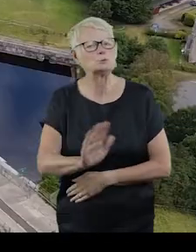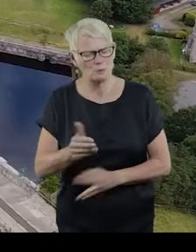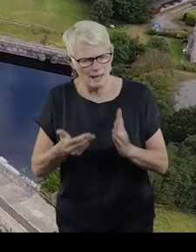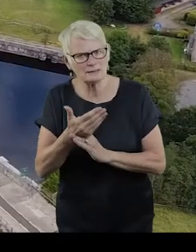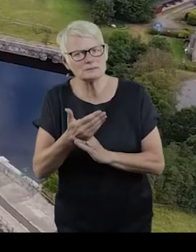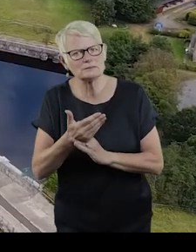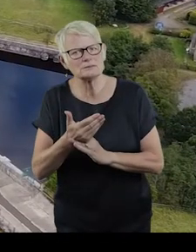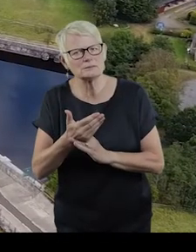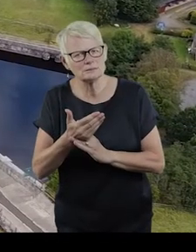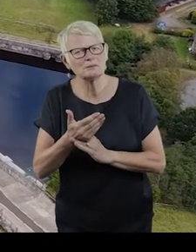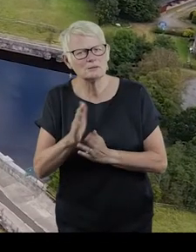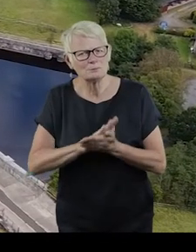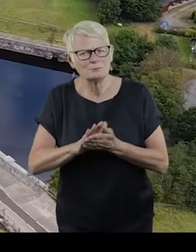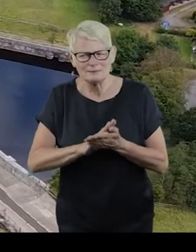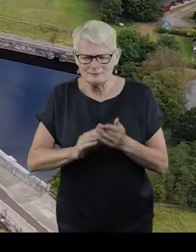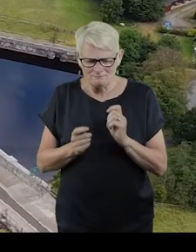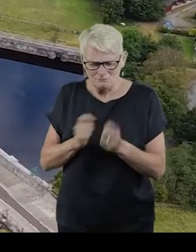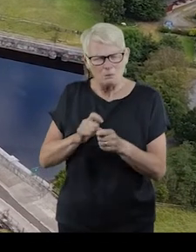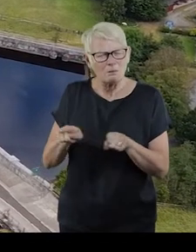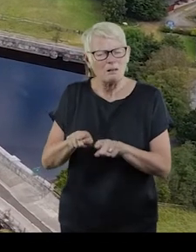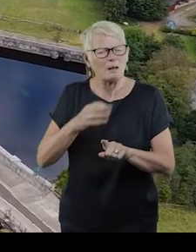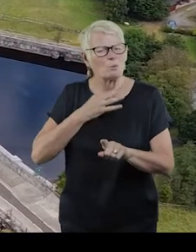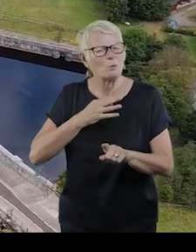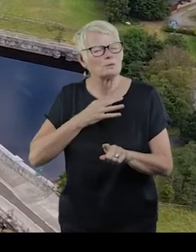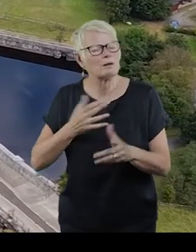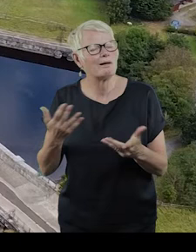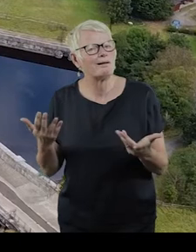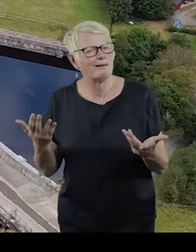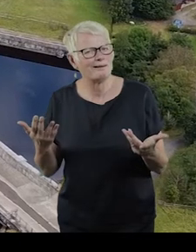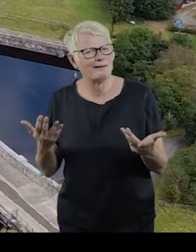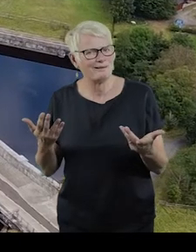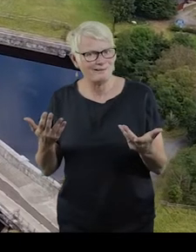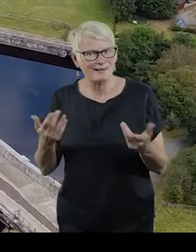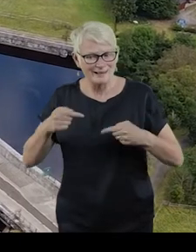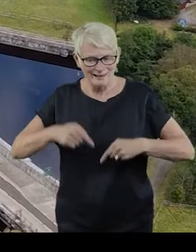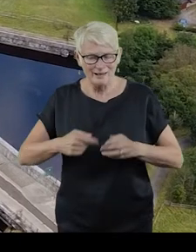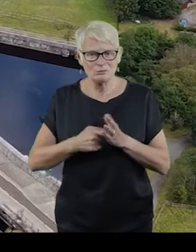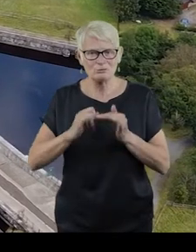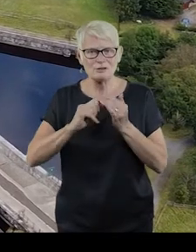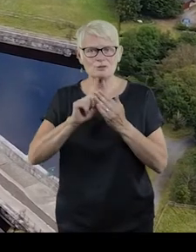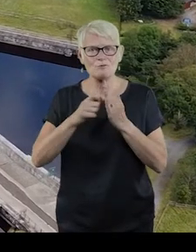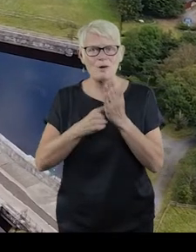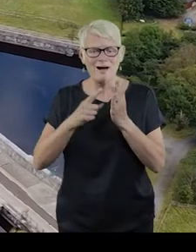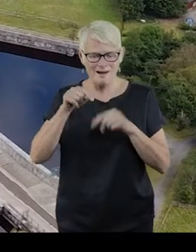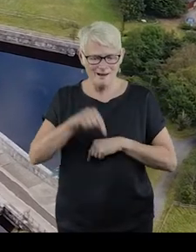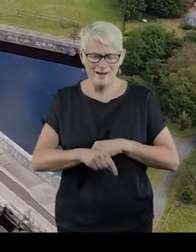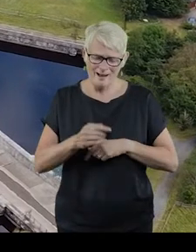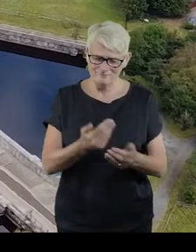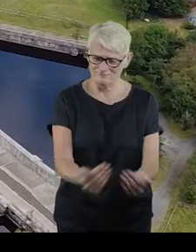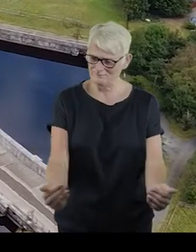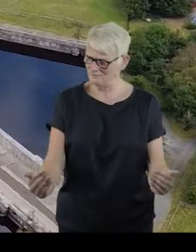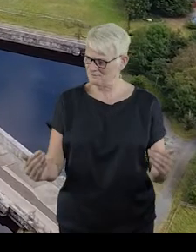Access is folding water. Here, by the reservoir, the vast